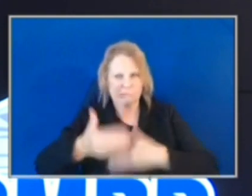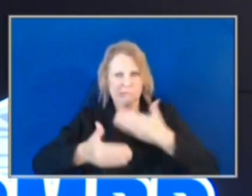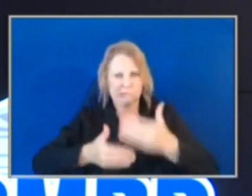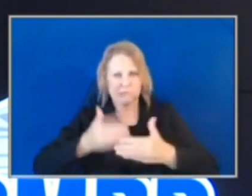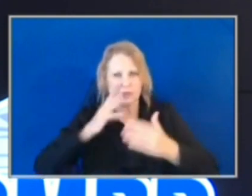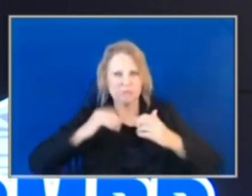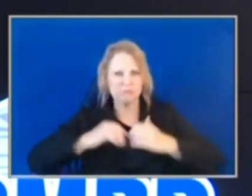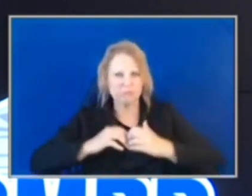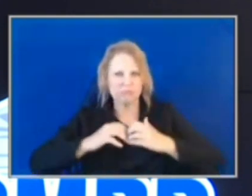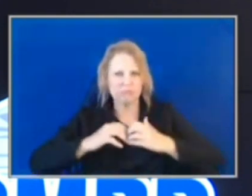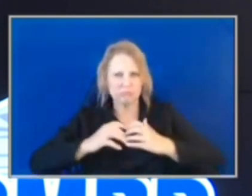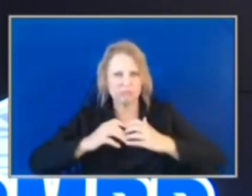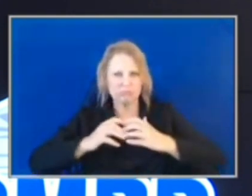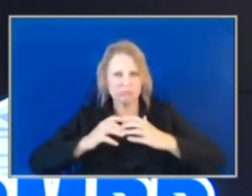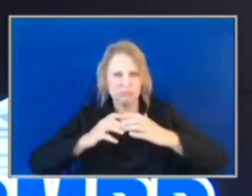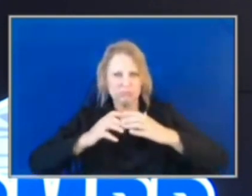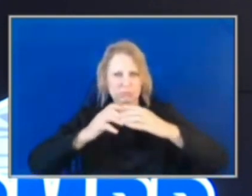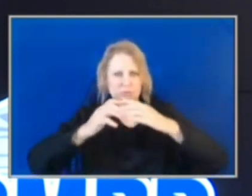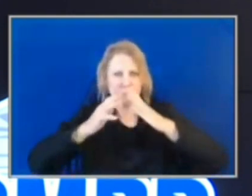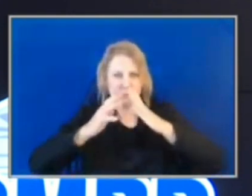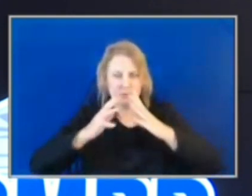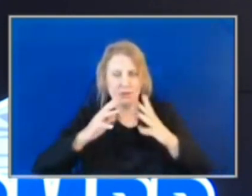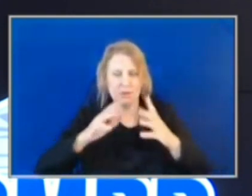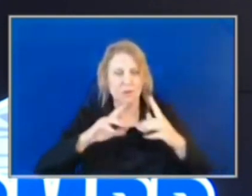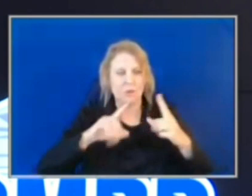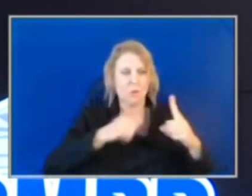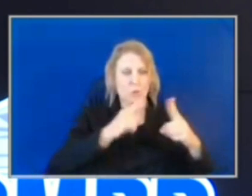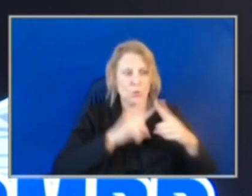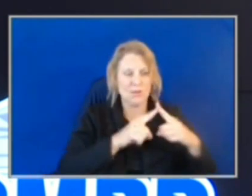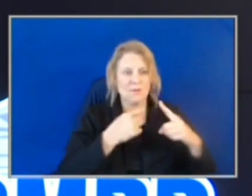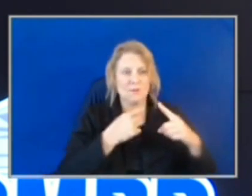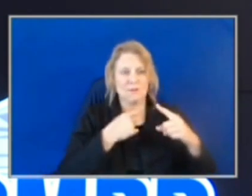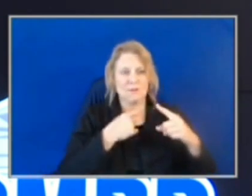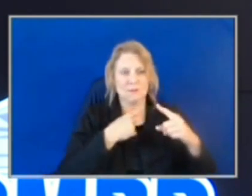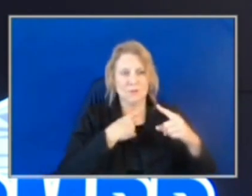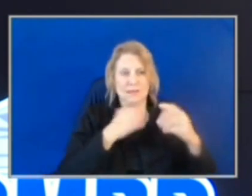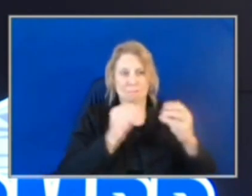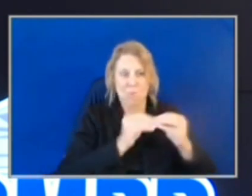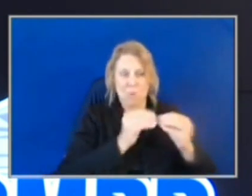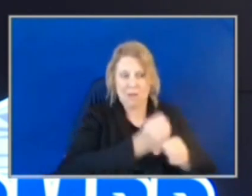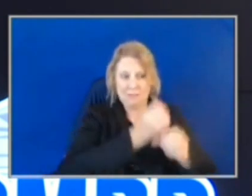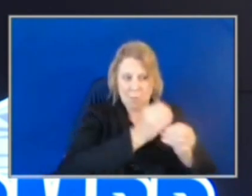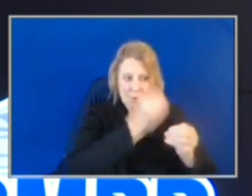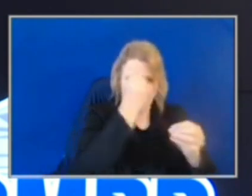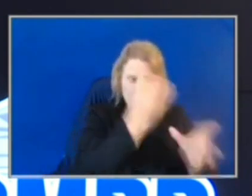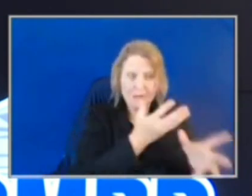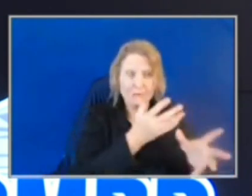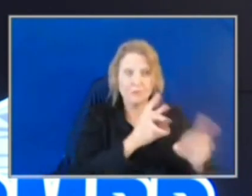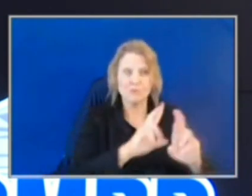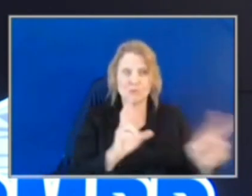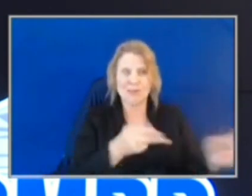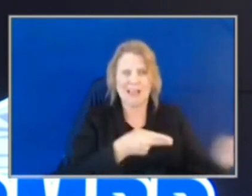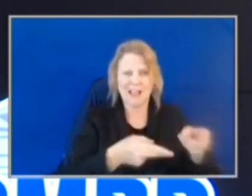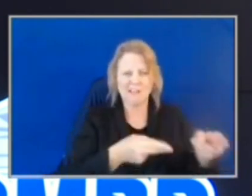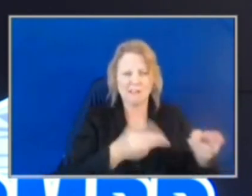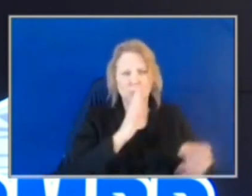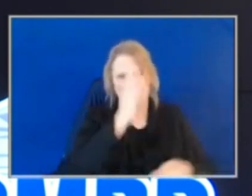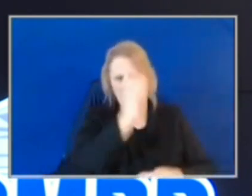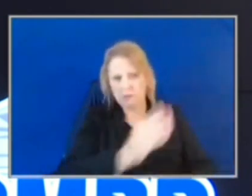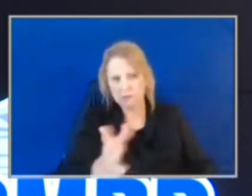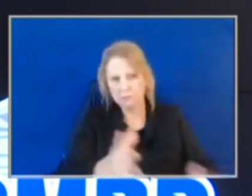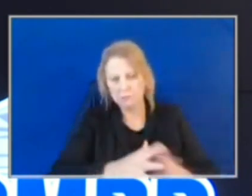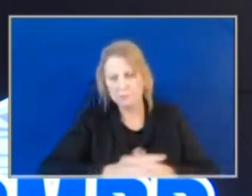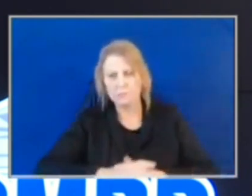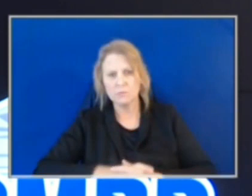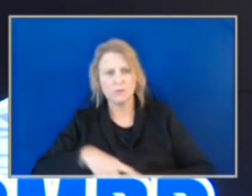But as soon as we have some more information on that and we're able to start hiring, we'll certainly come back and let you know. Is that going to be worked into the budget? I mean,